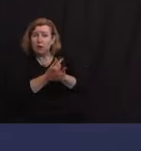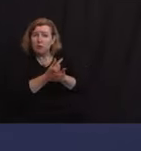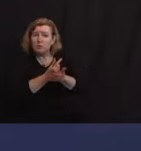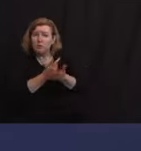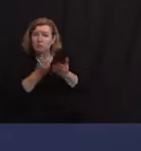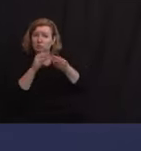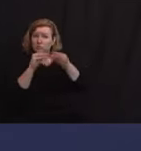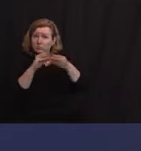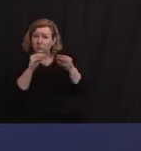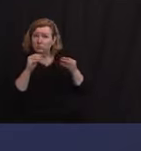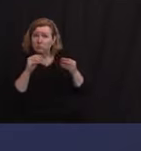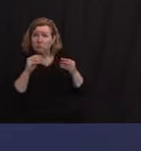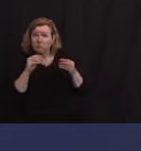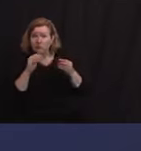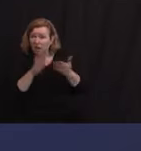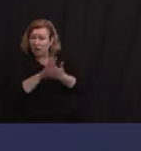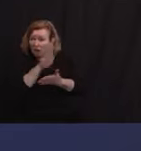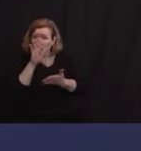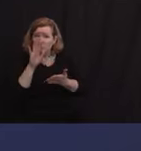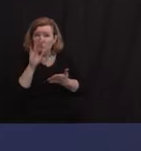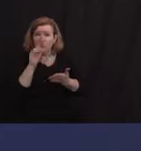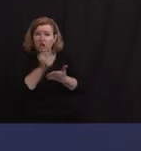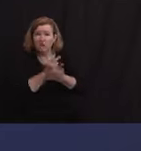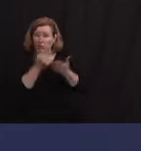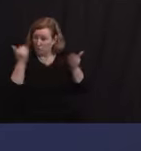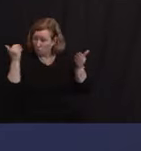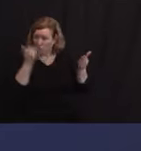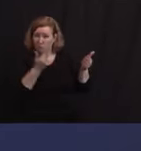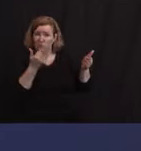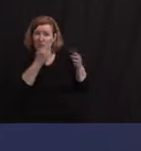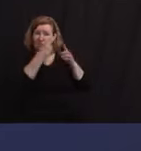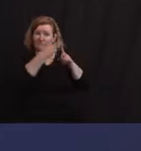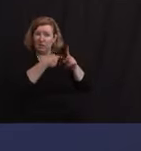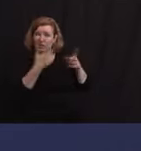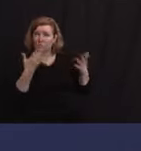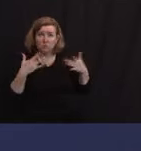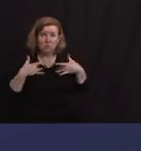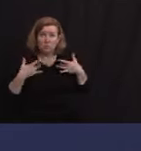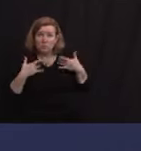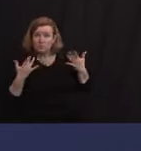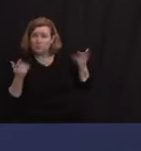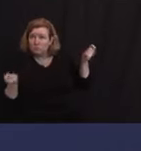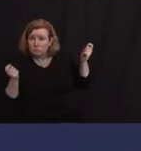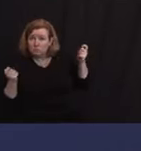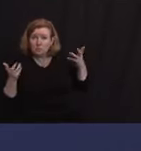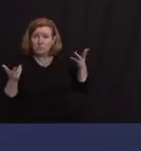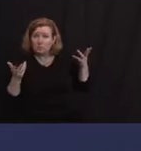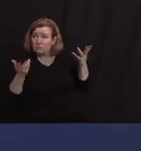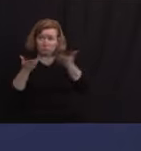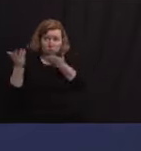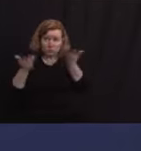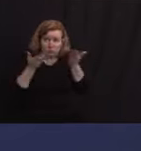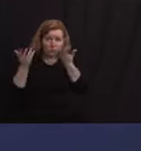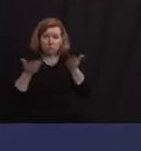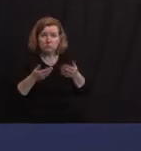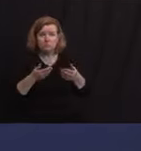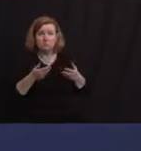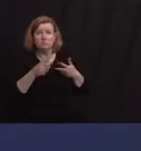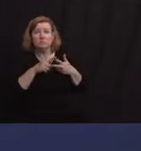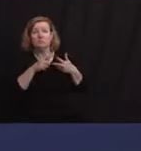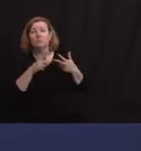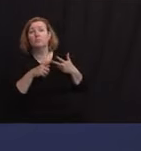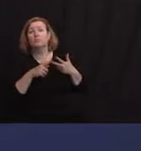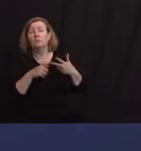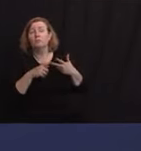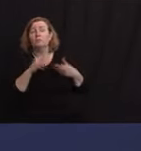college, graduations are less than a month away. What sort of changes can people expect? And tomorrow will mark two weeks since more than two